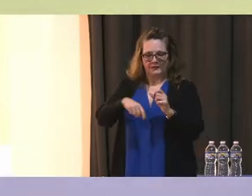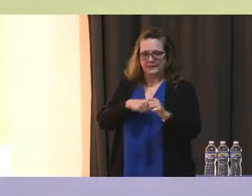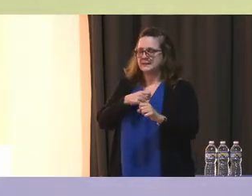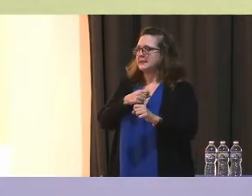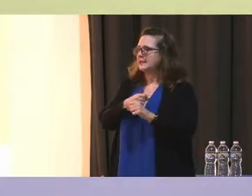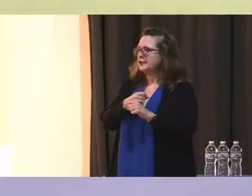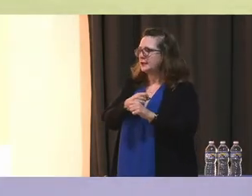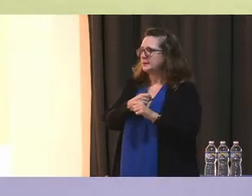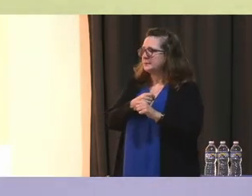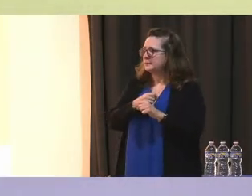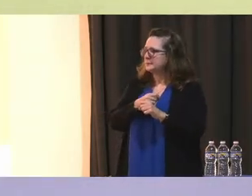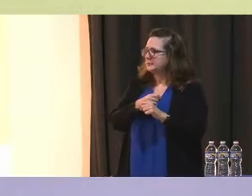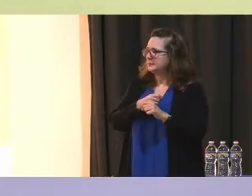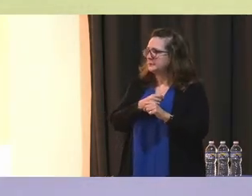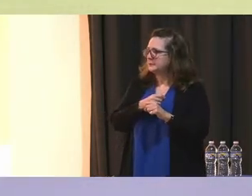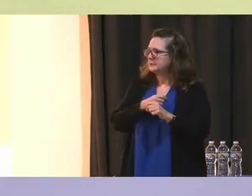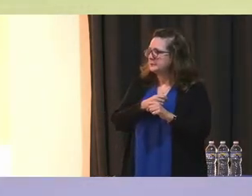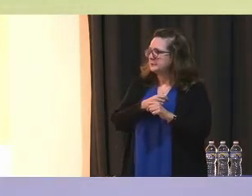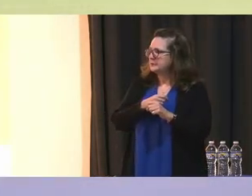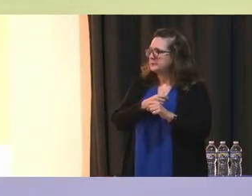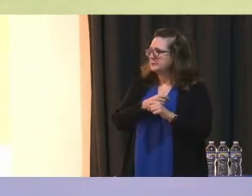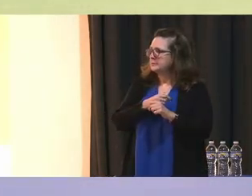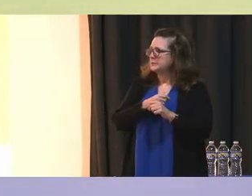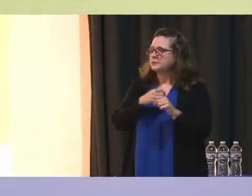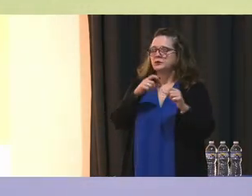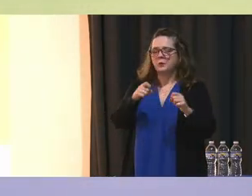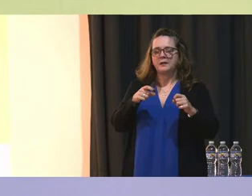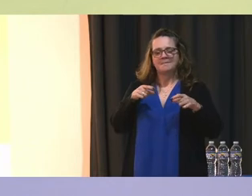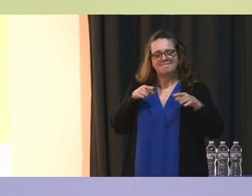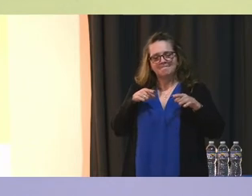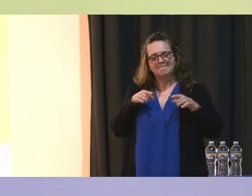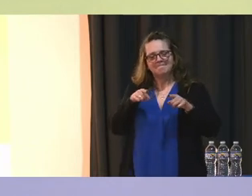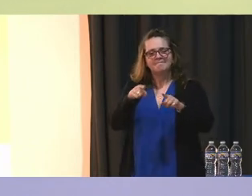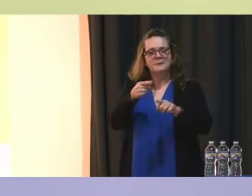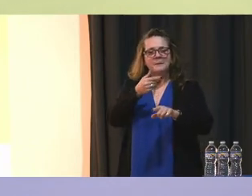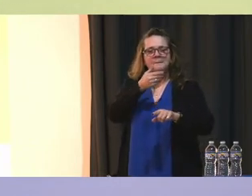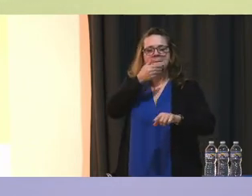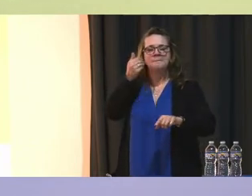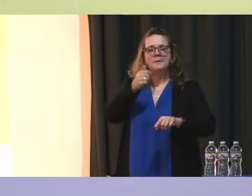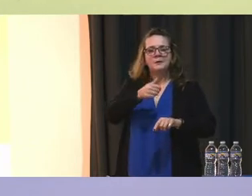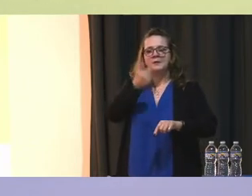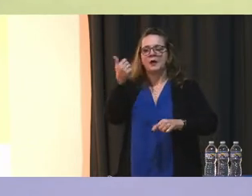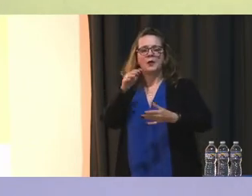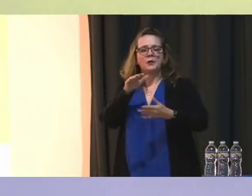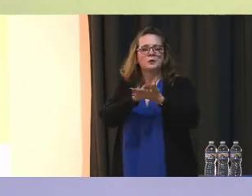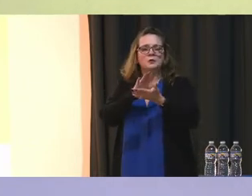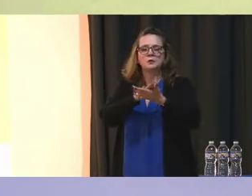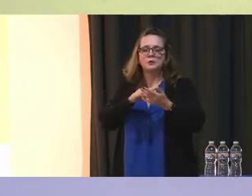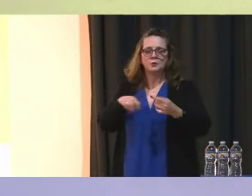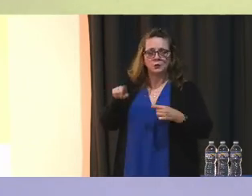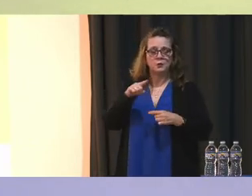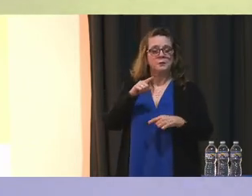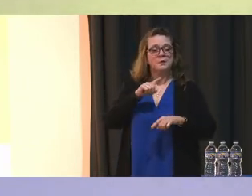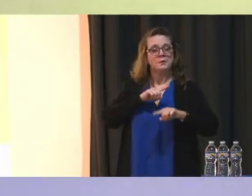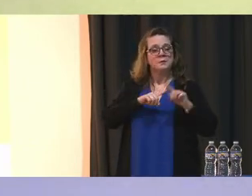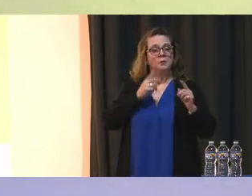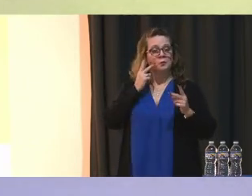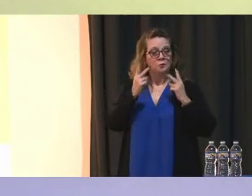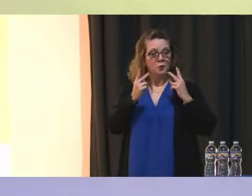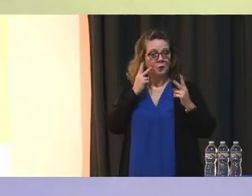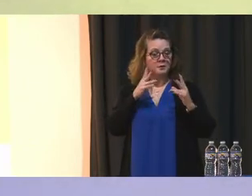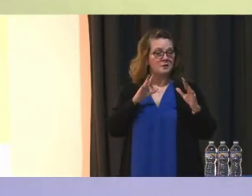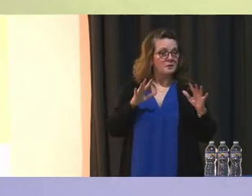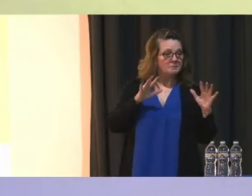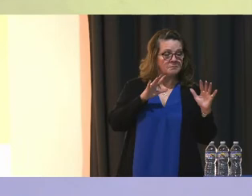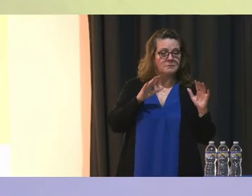recently, is aligning better to other school districts around us. What we were seeing is that